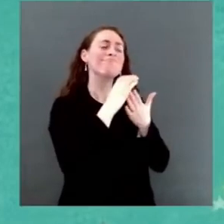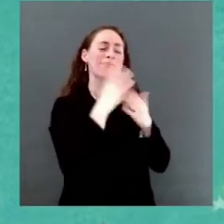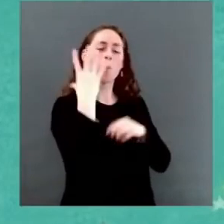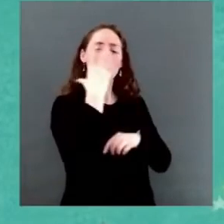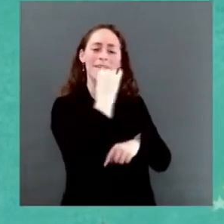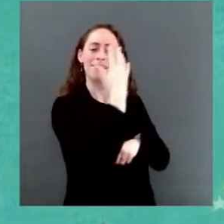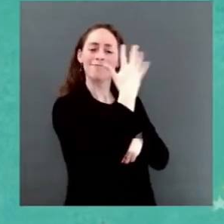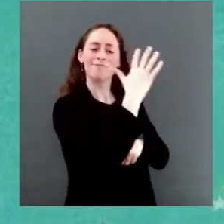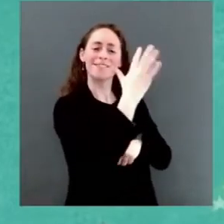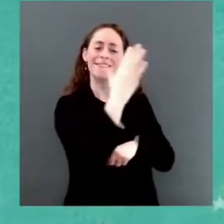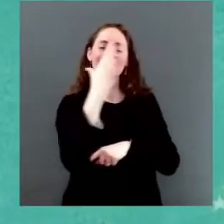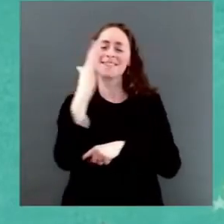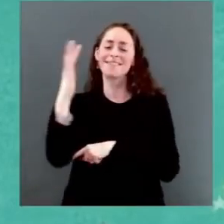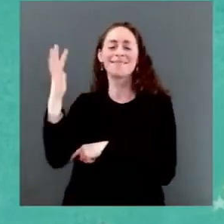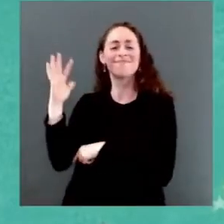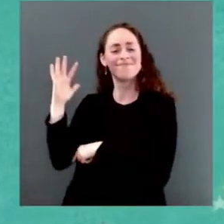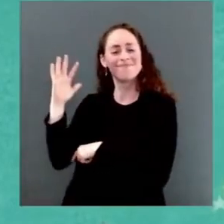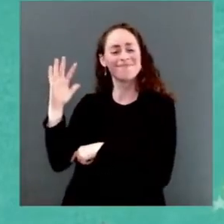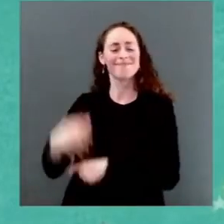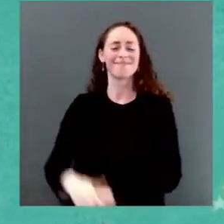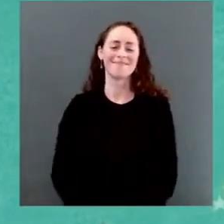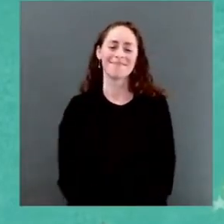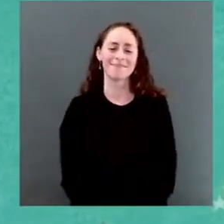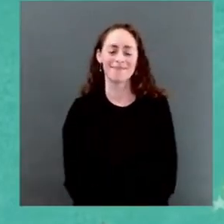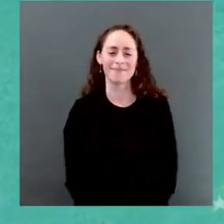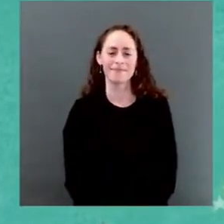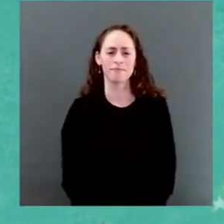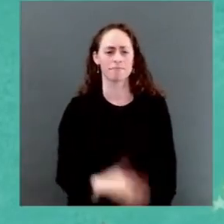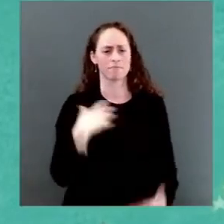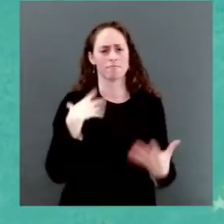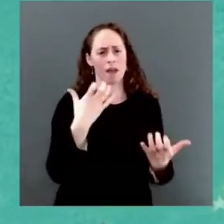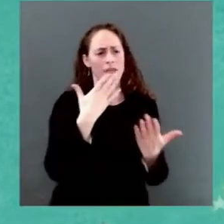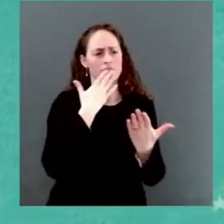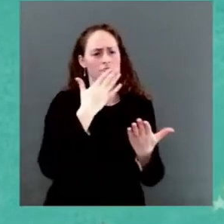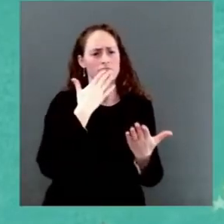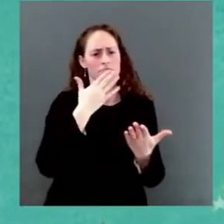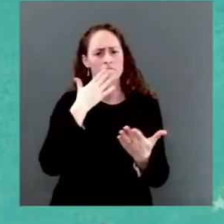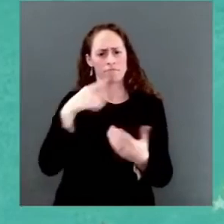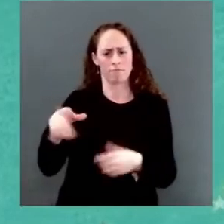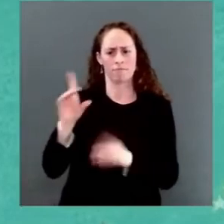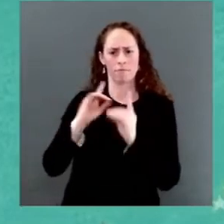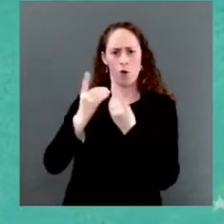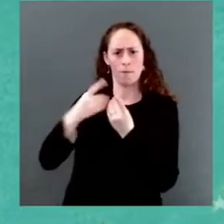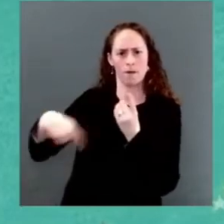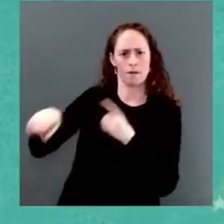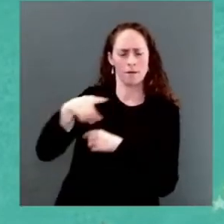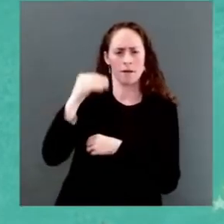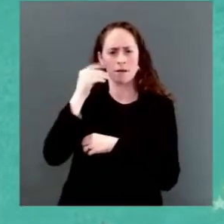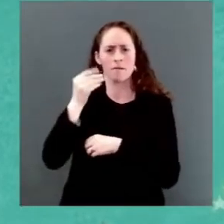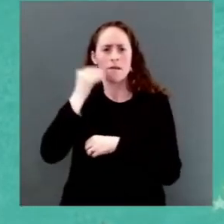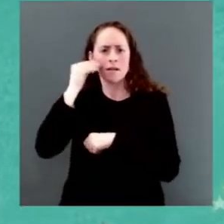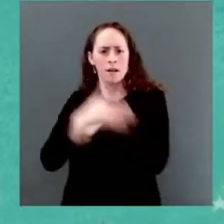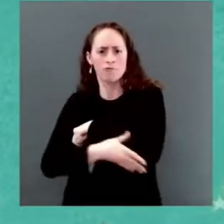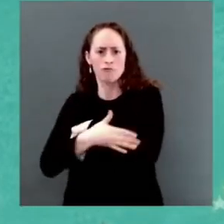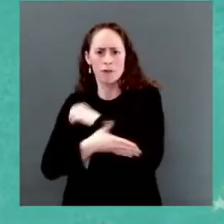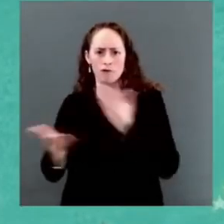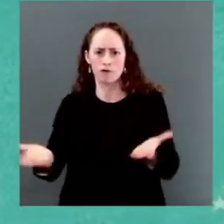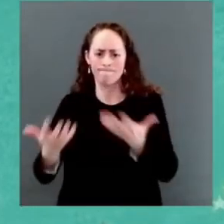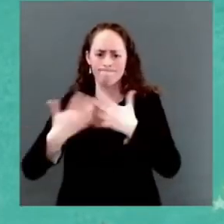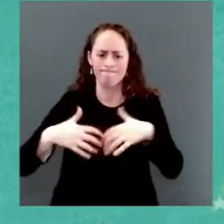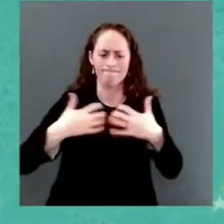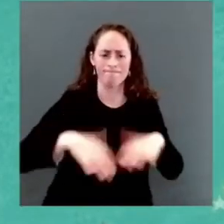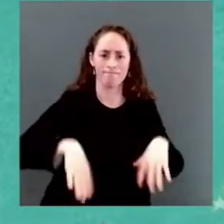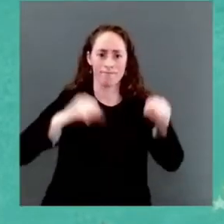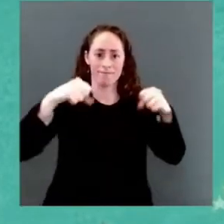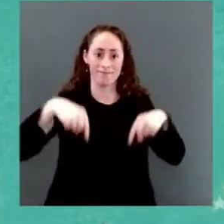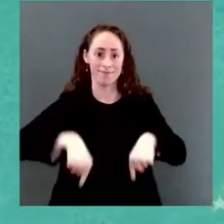employees who helped plan this holiday tradition. I also extend my gratitude to our first responders and